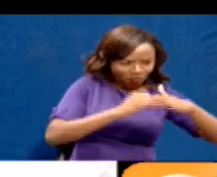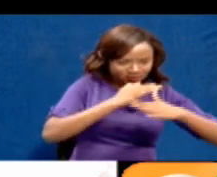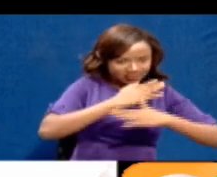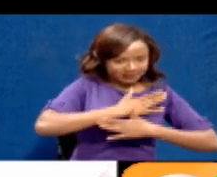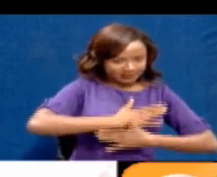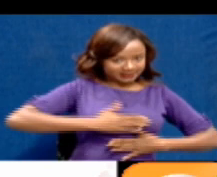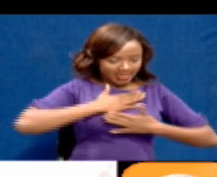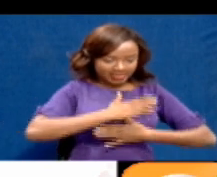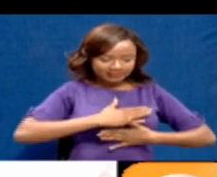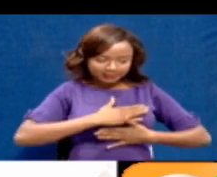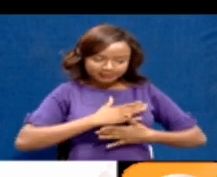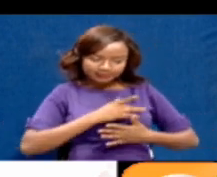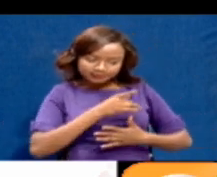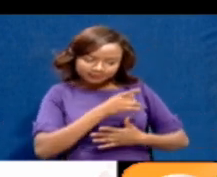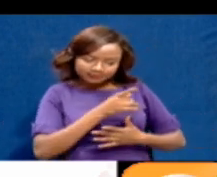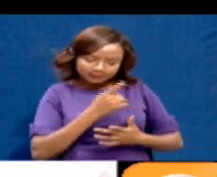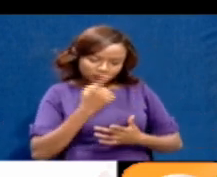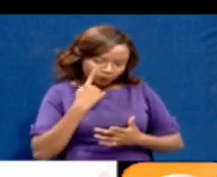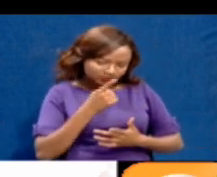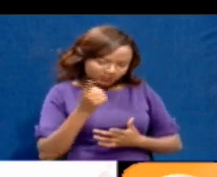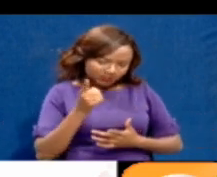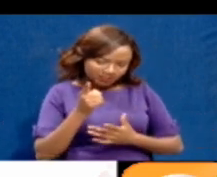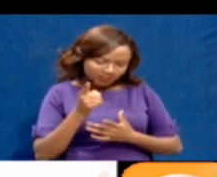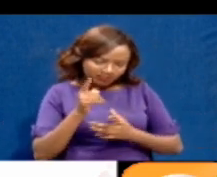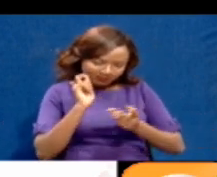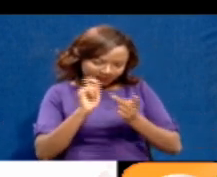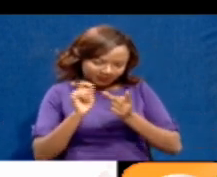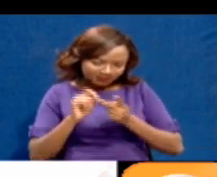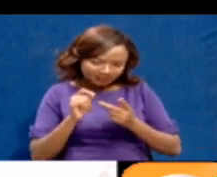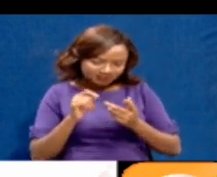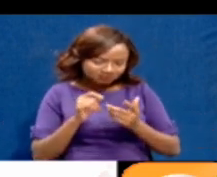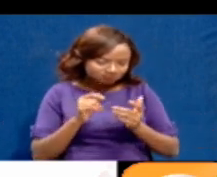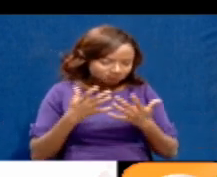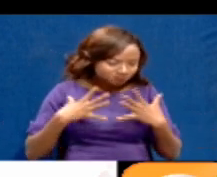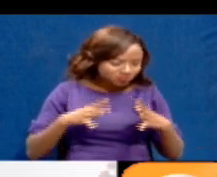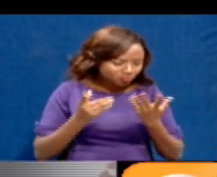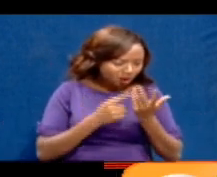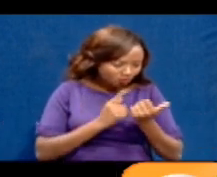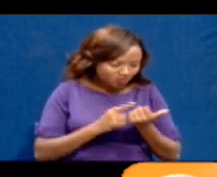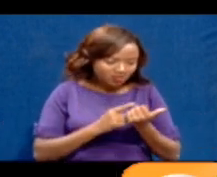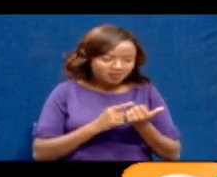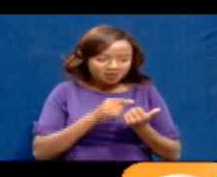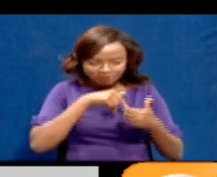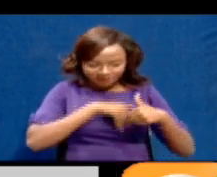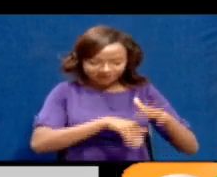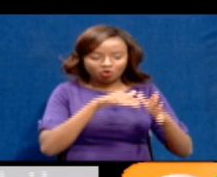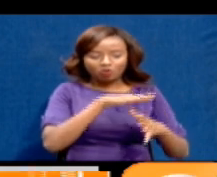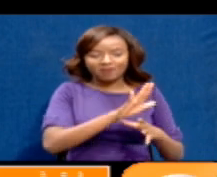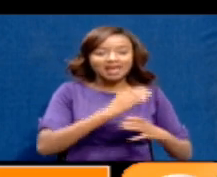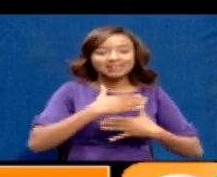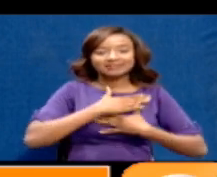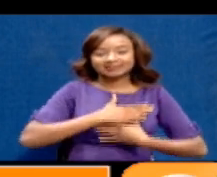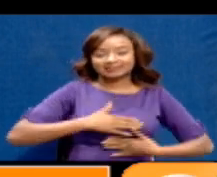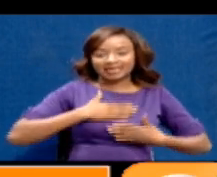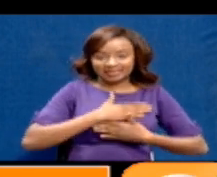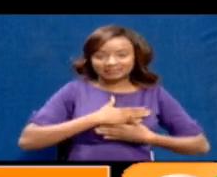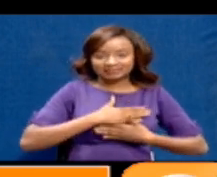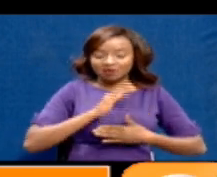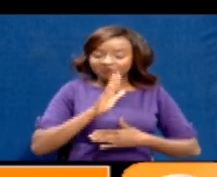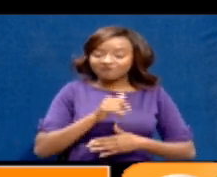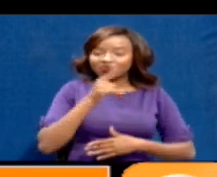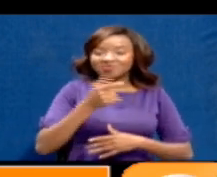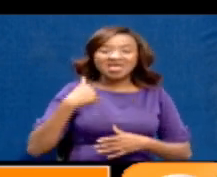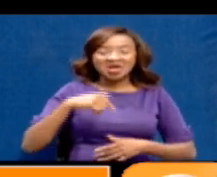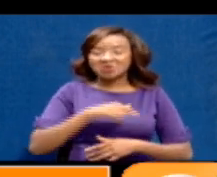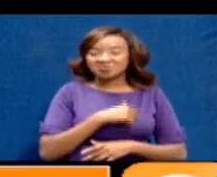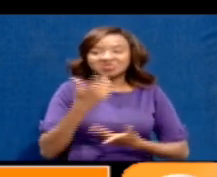figures out of this mass testing will inform the next decision. And therefore, for us, we are not really looking at the